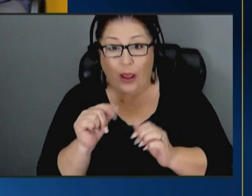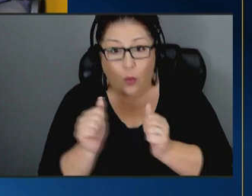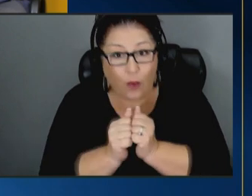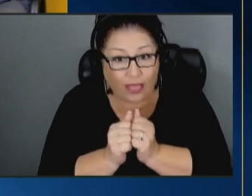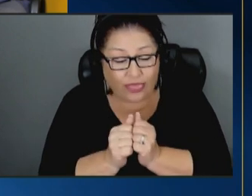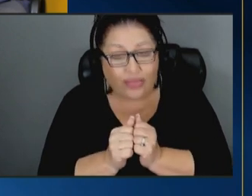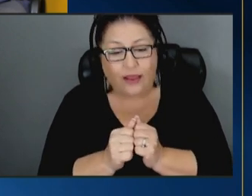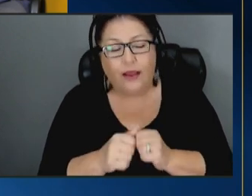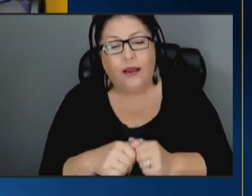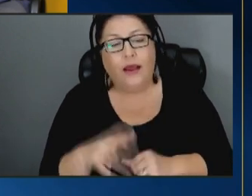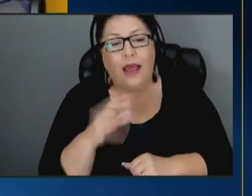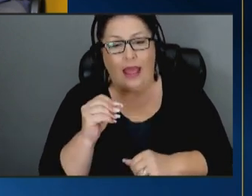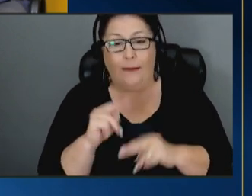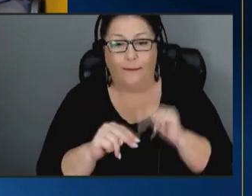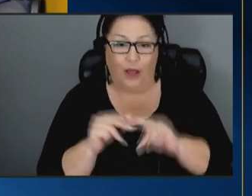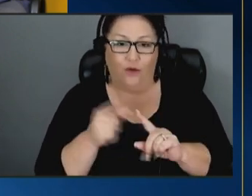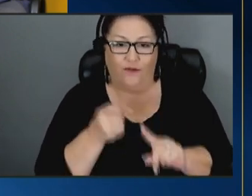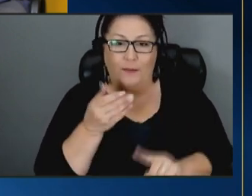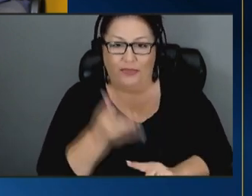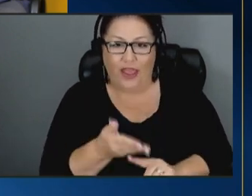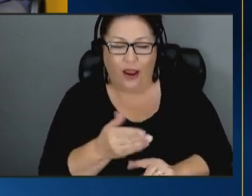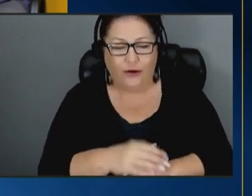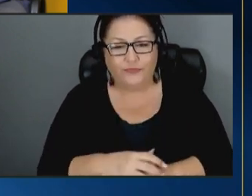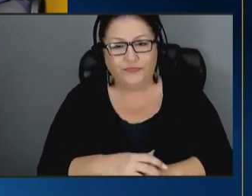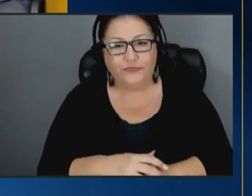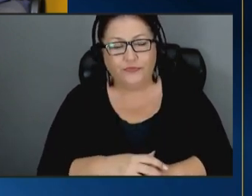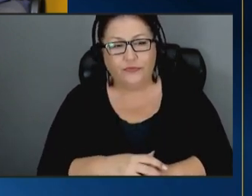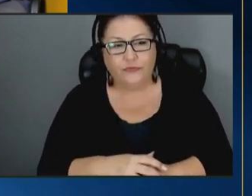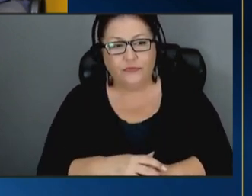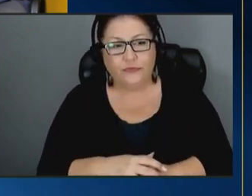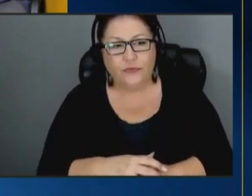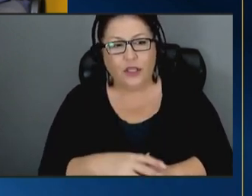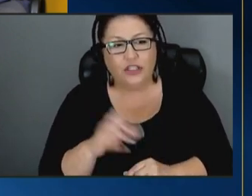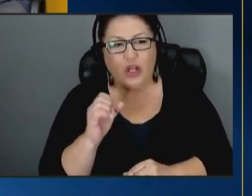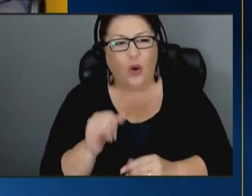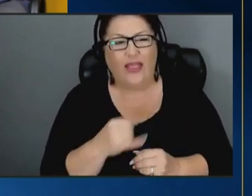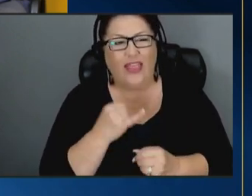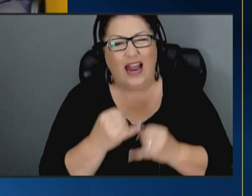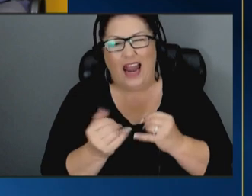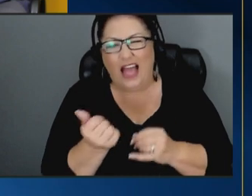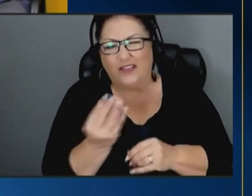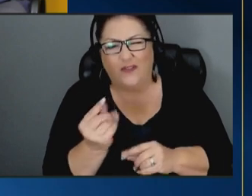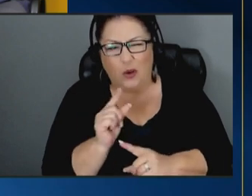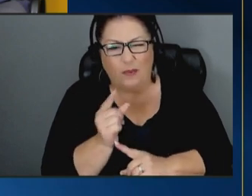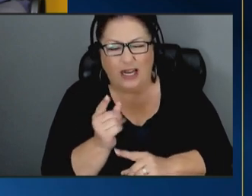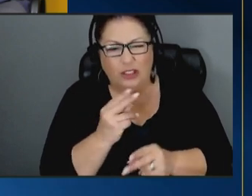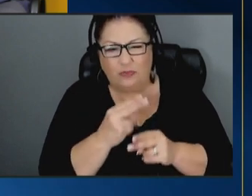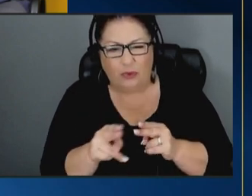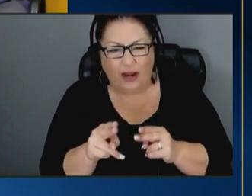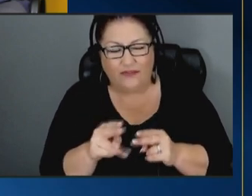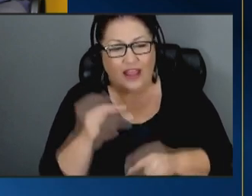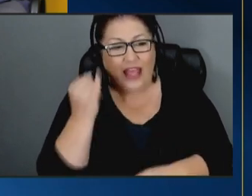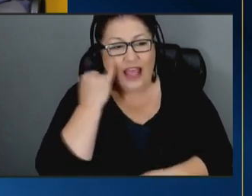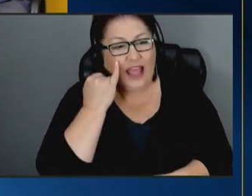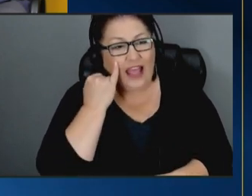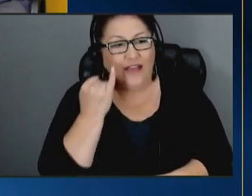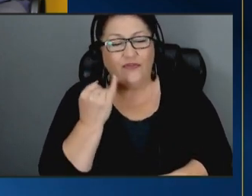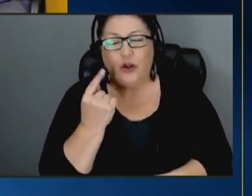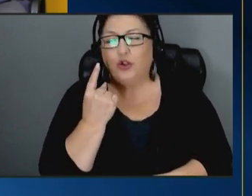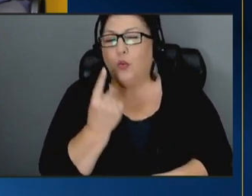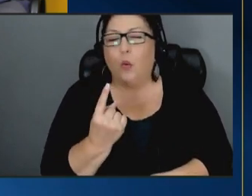um and build from there so in just the last couple of minutes briefly if there was one